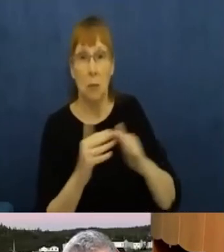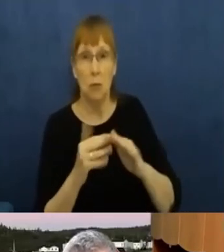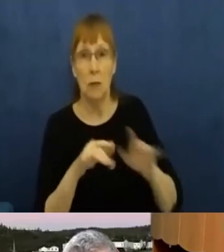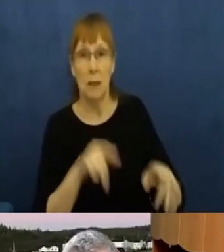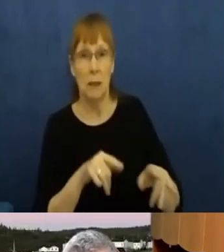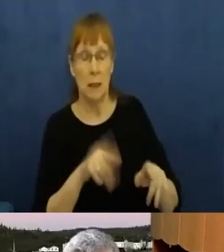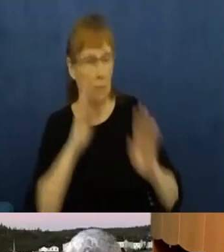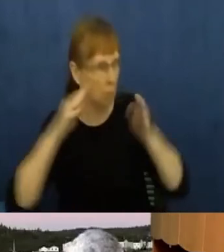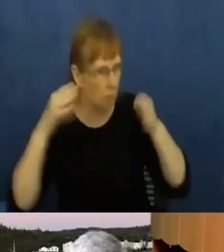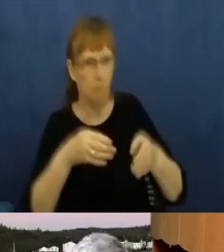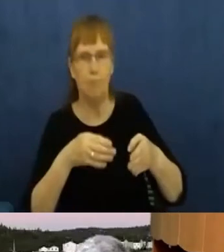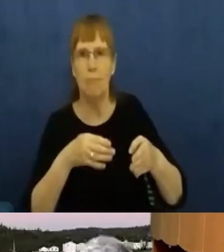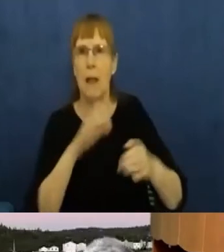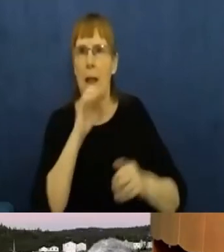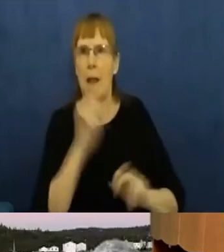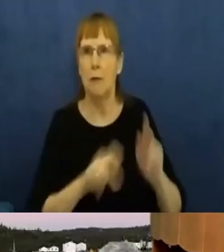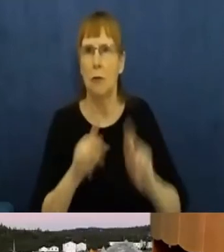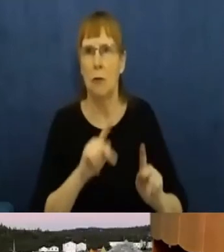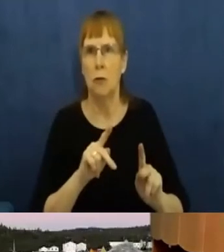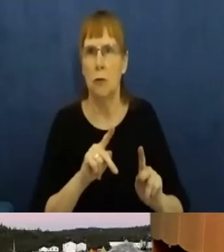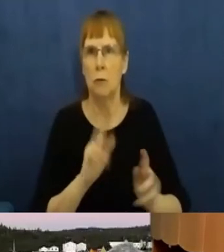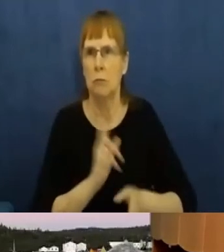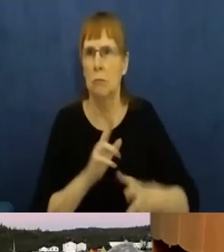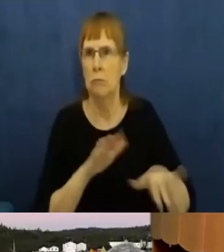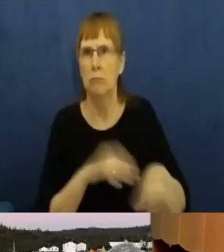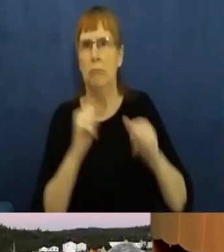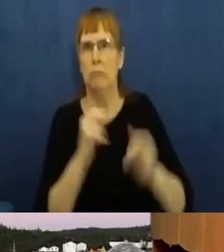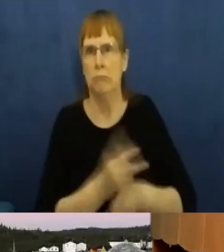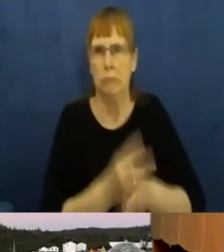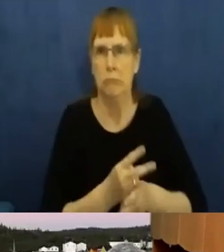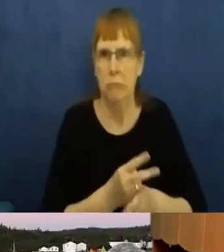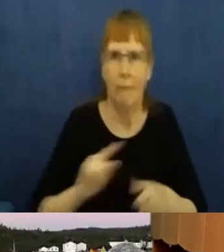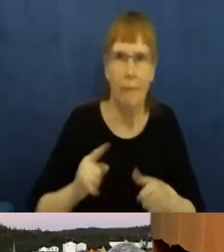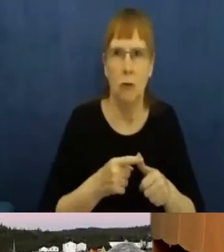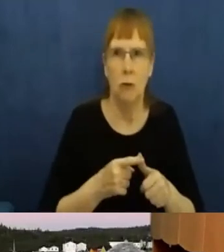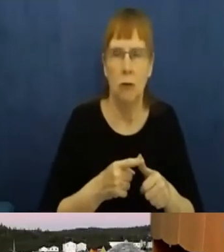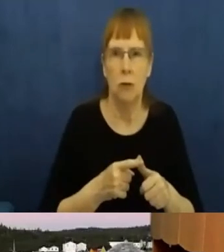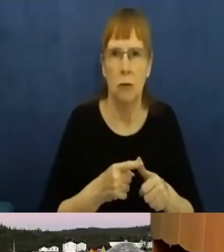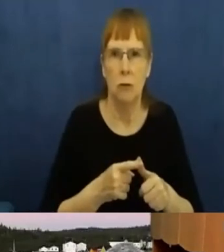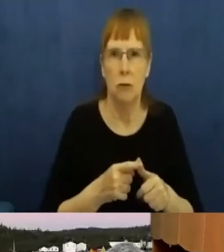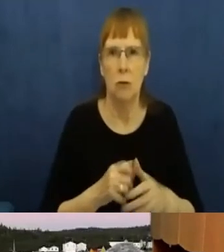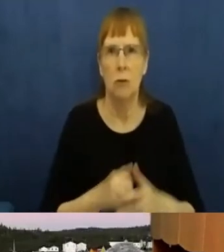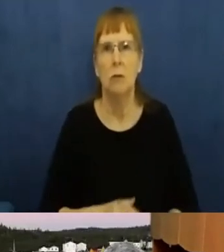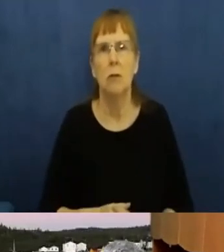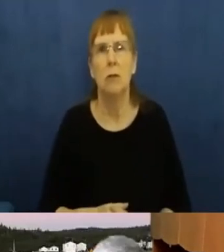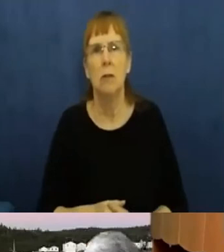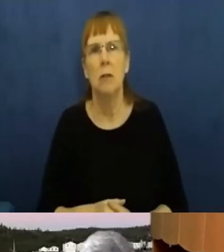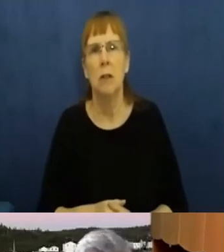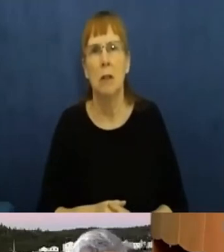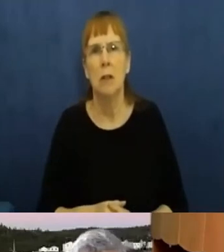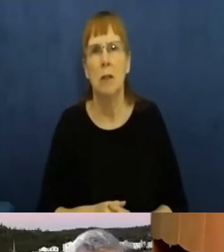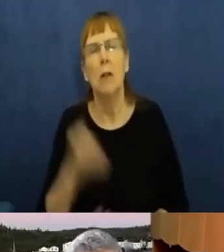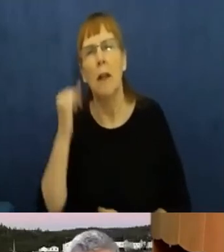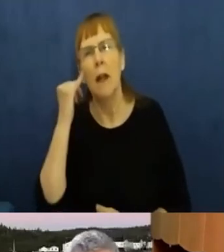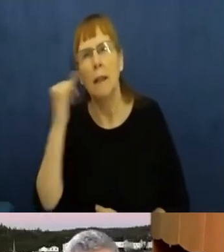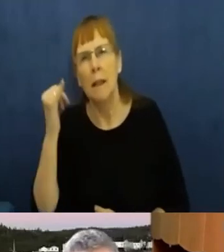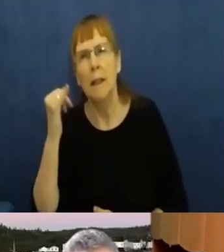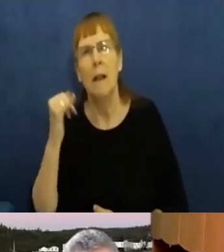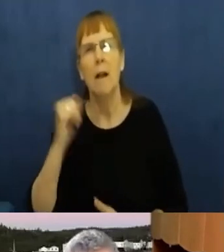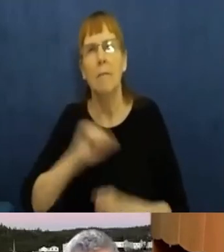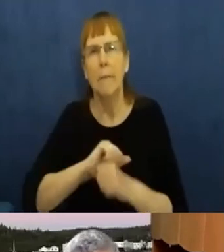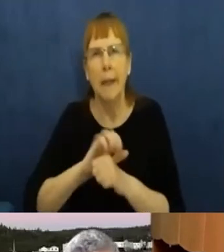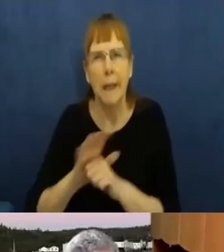There was this intergenerational transmission of knowledge of pandemics and disease that was passed down